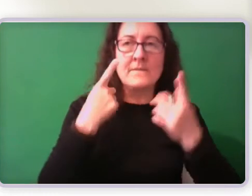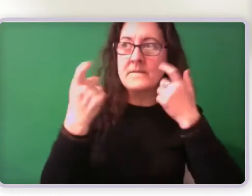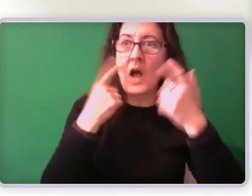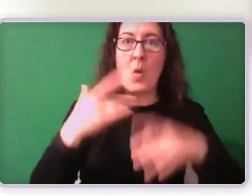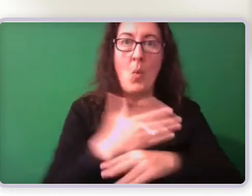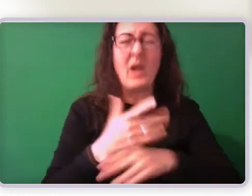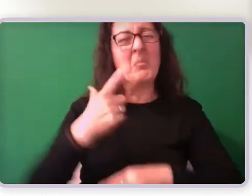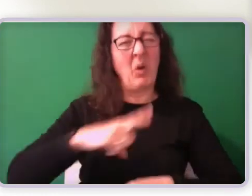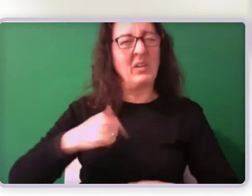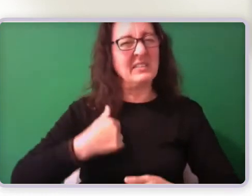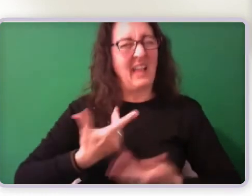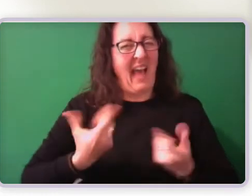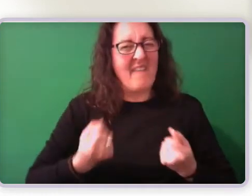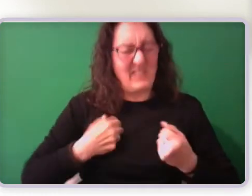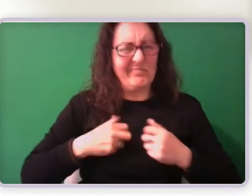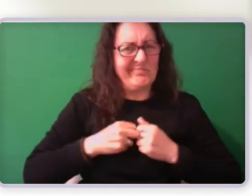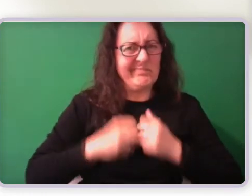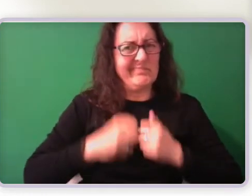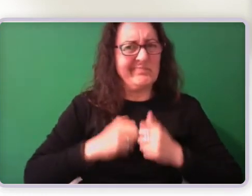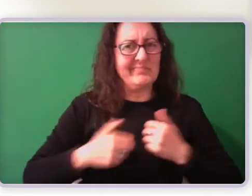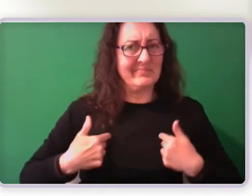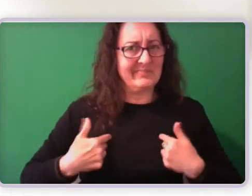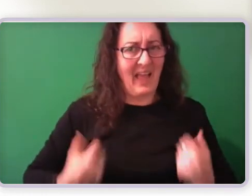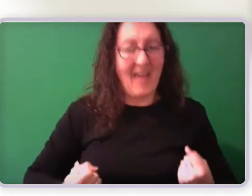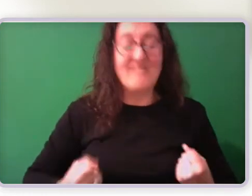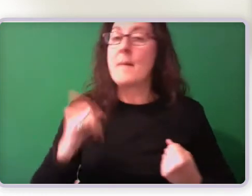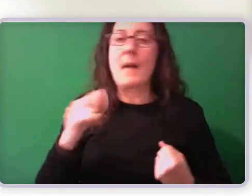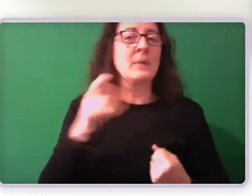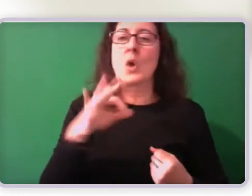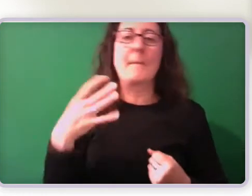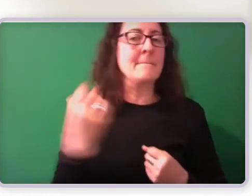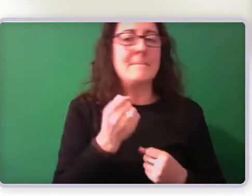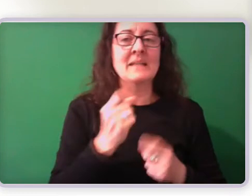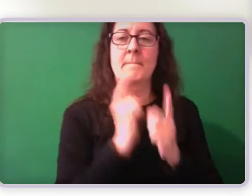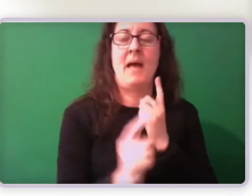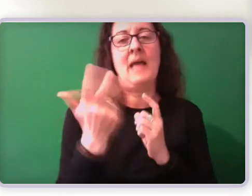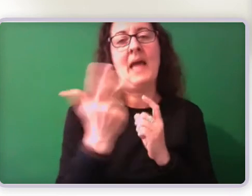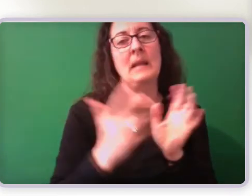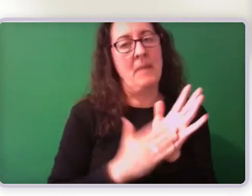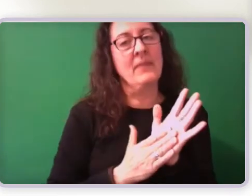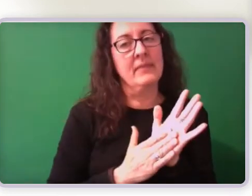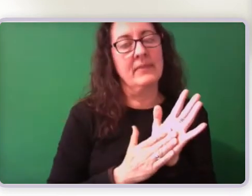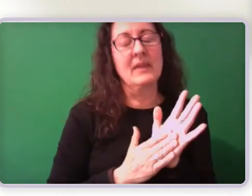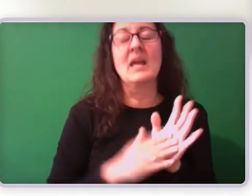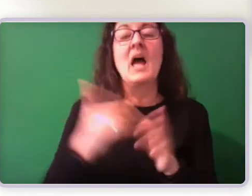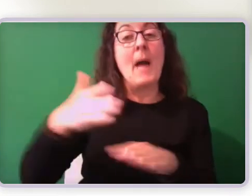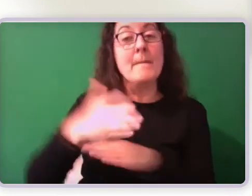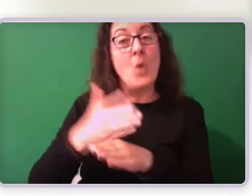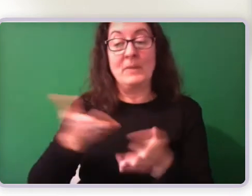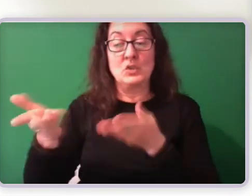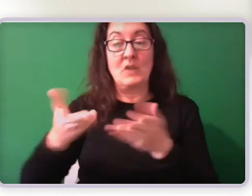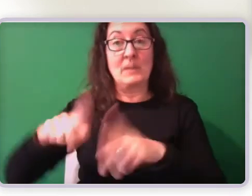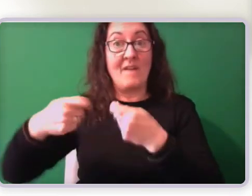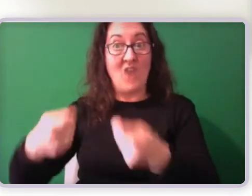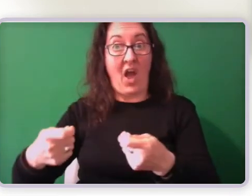they may not have to complete the 18 months. When the employment service provider makes that assessment and says, we can't